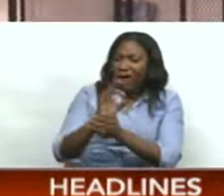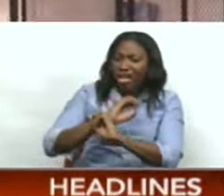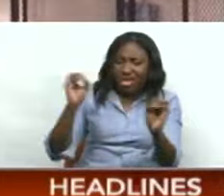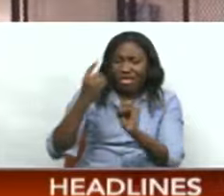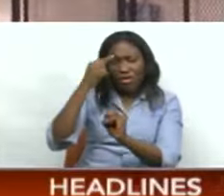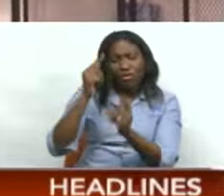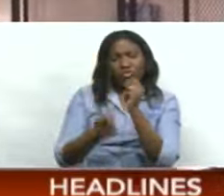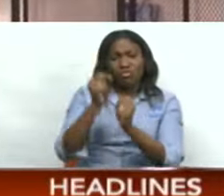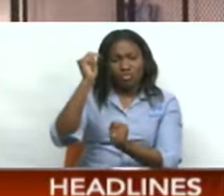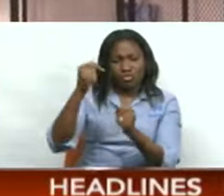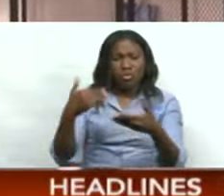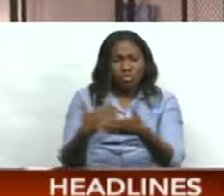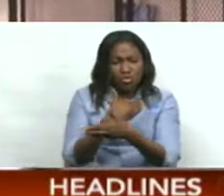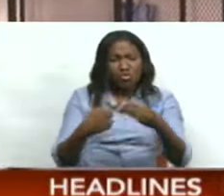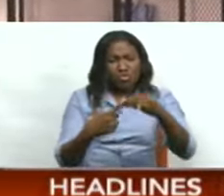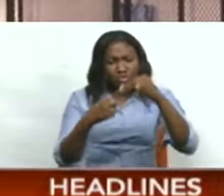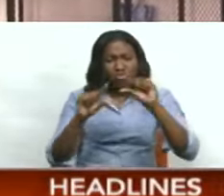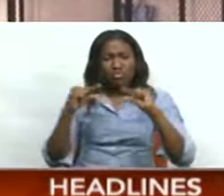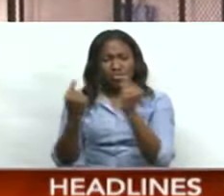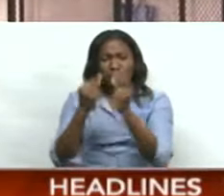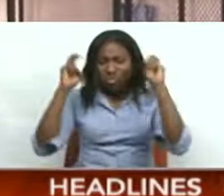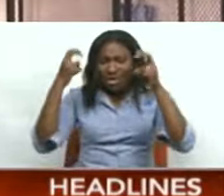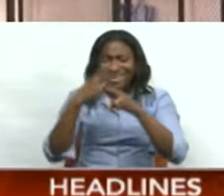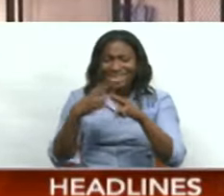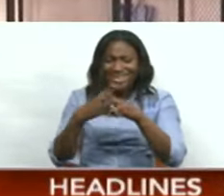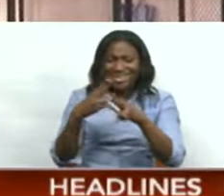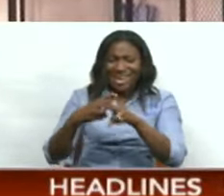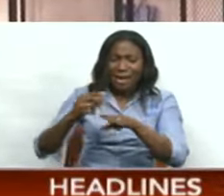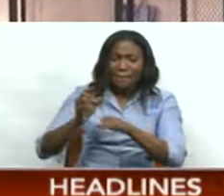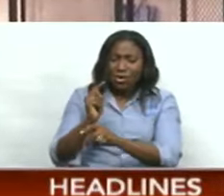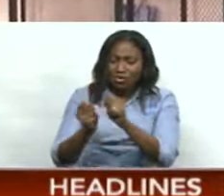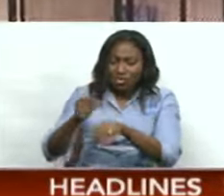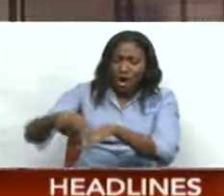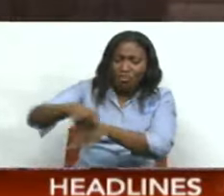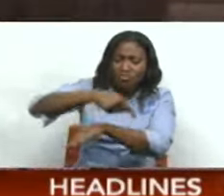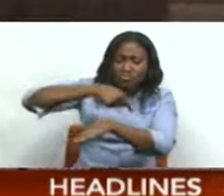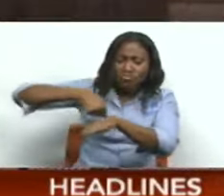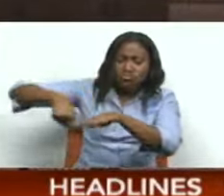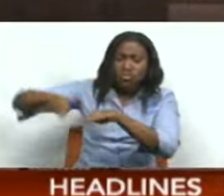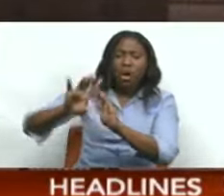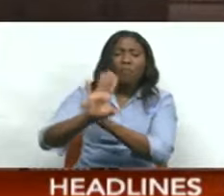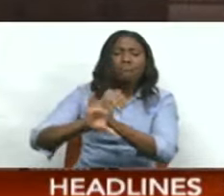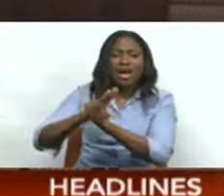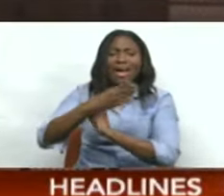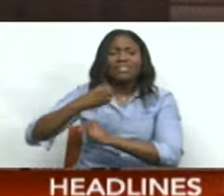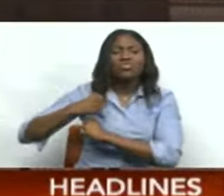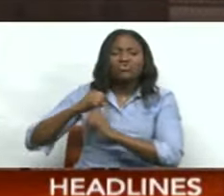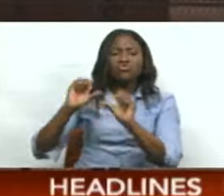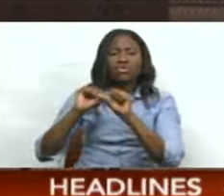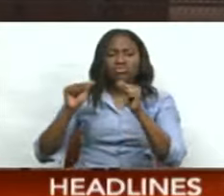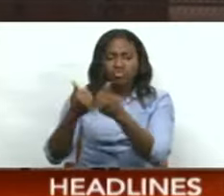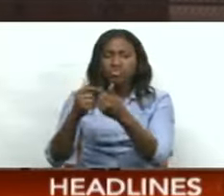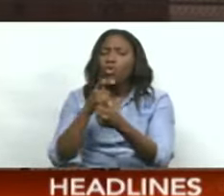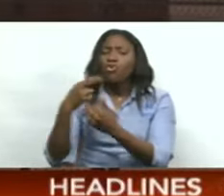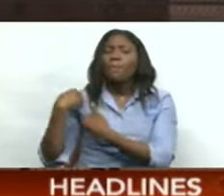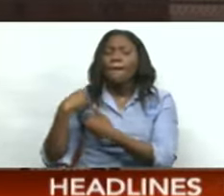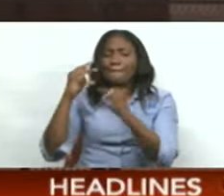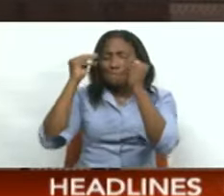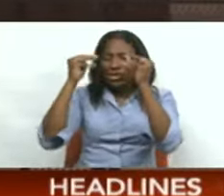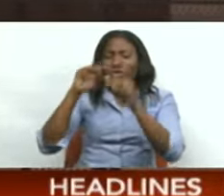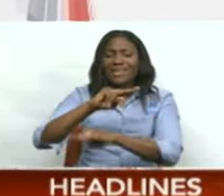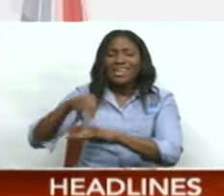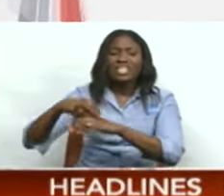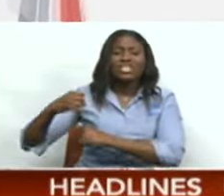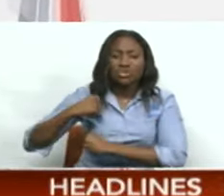new agency to be established called the Border Protection and Security Agency, which will fall under the Ministry of National